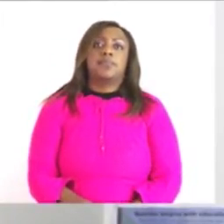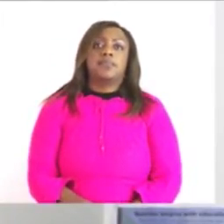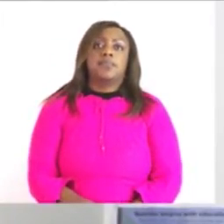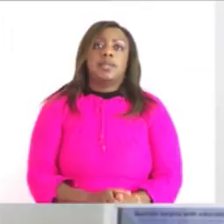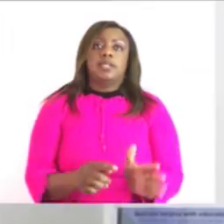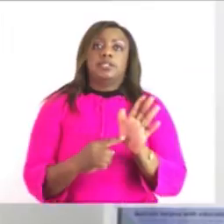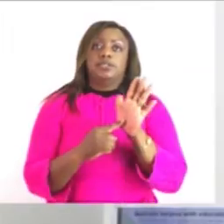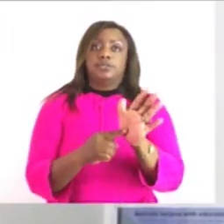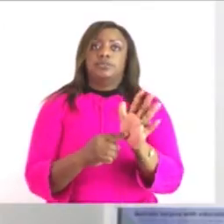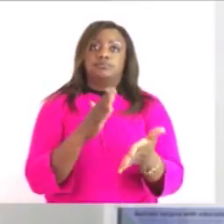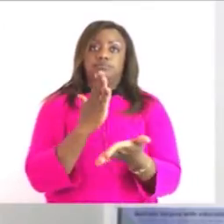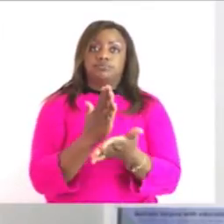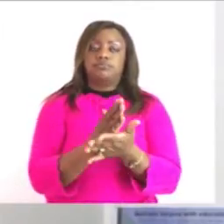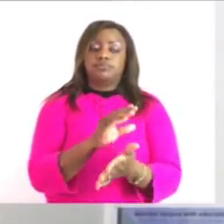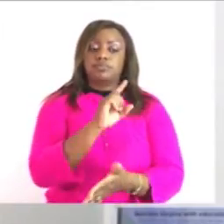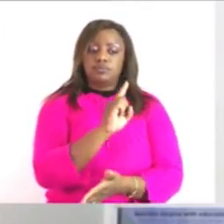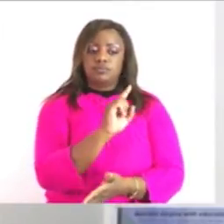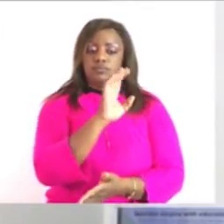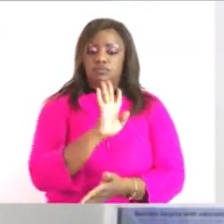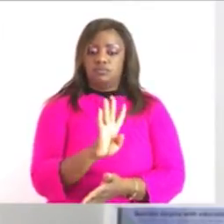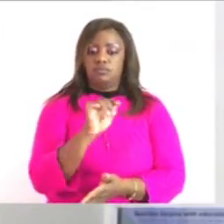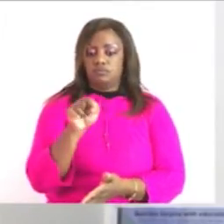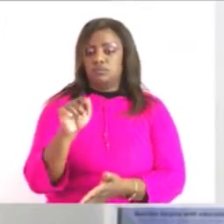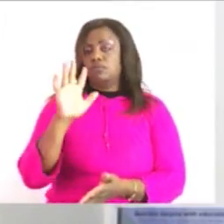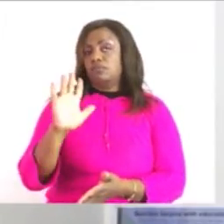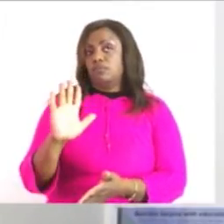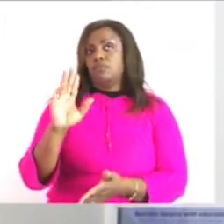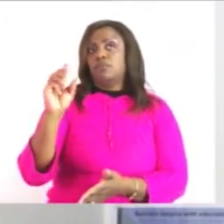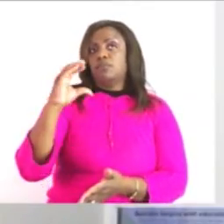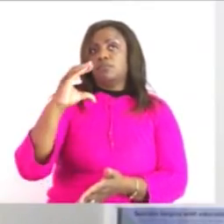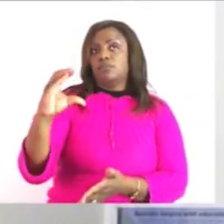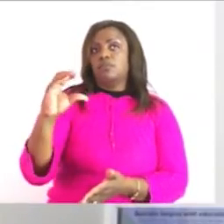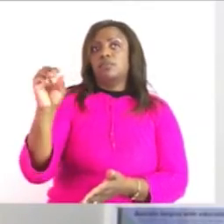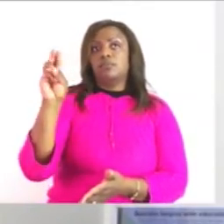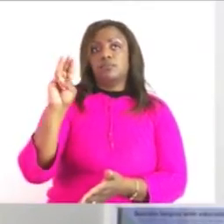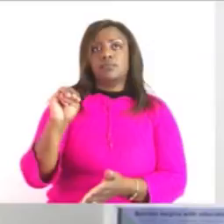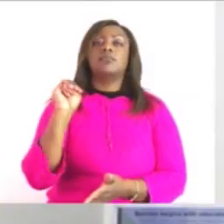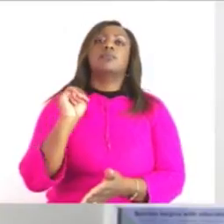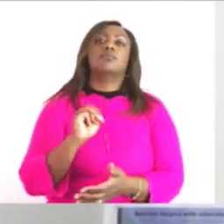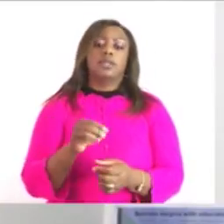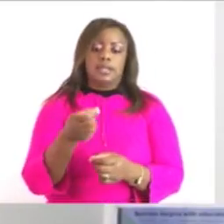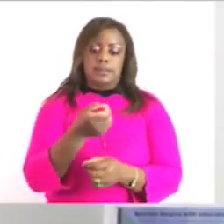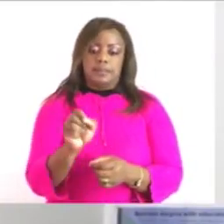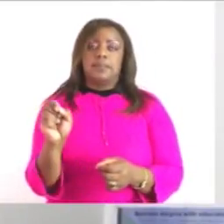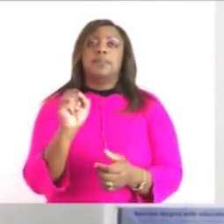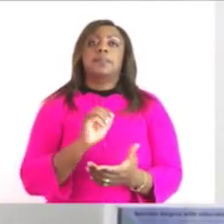14.5 centimeter